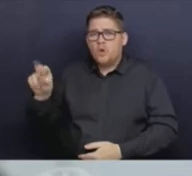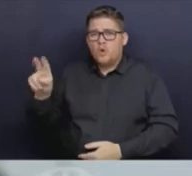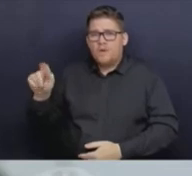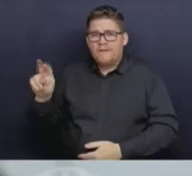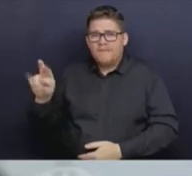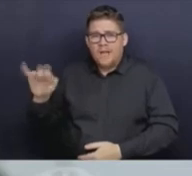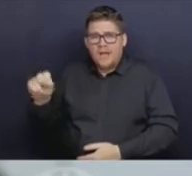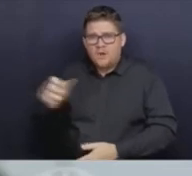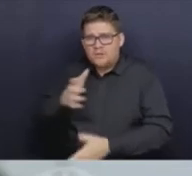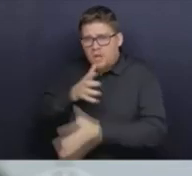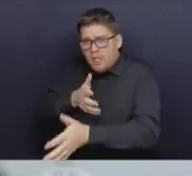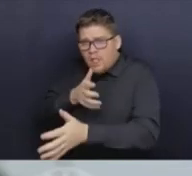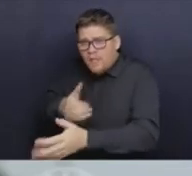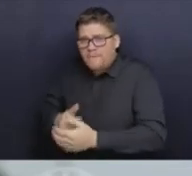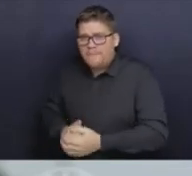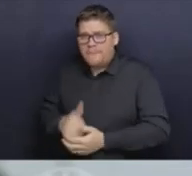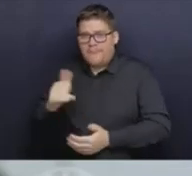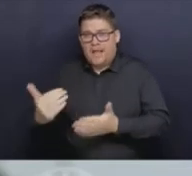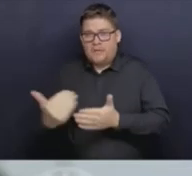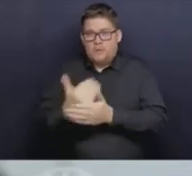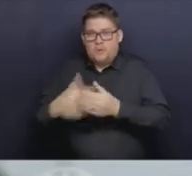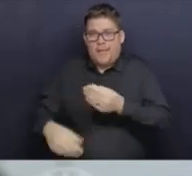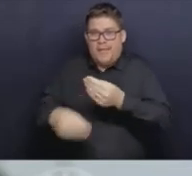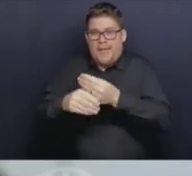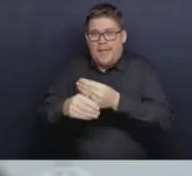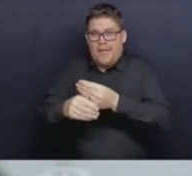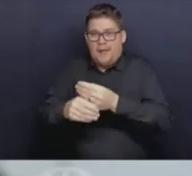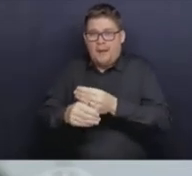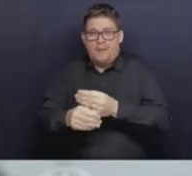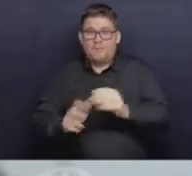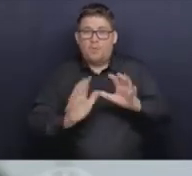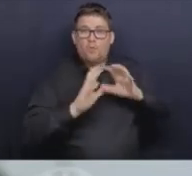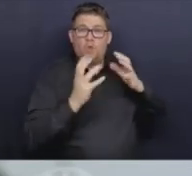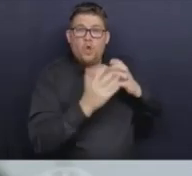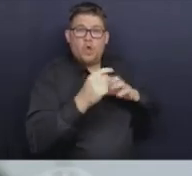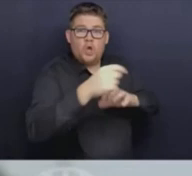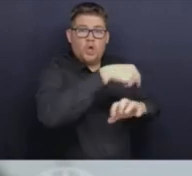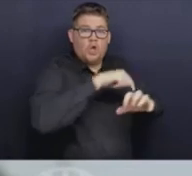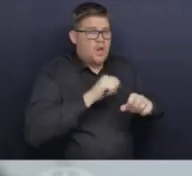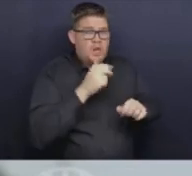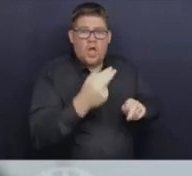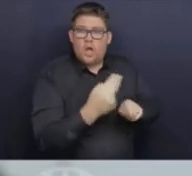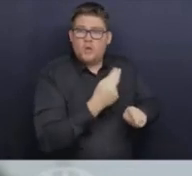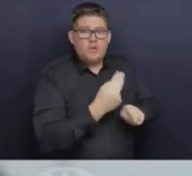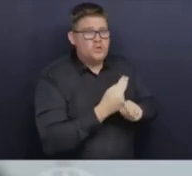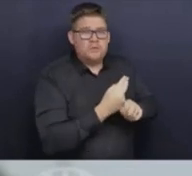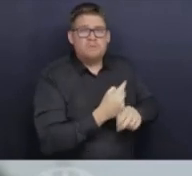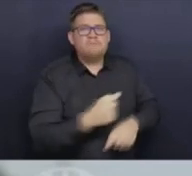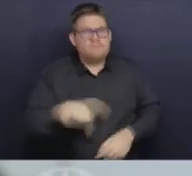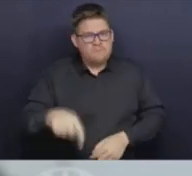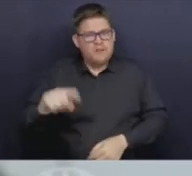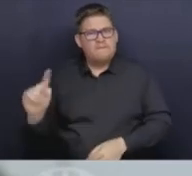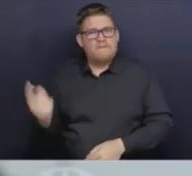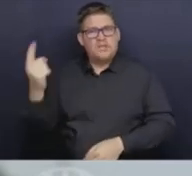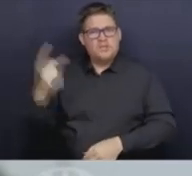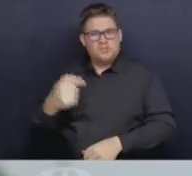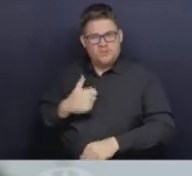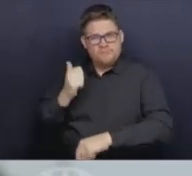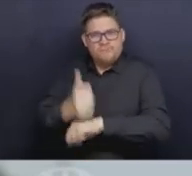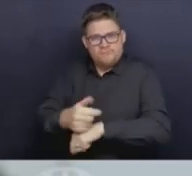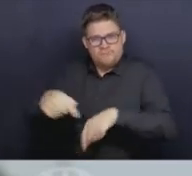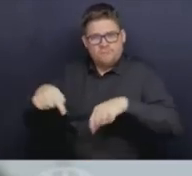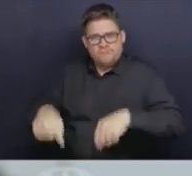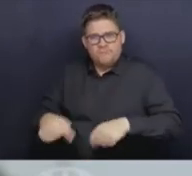this will be something that will give us a sense in the future of what types of influenza we're seeing and where the burden of that is.